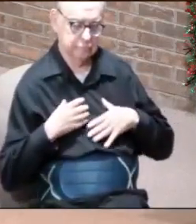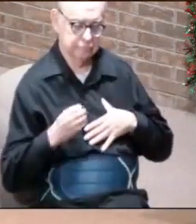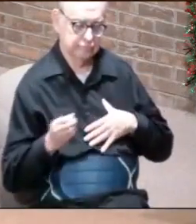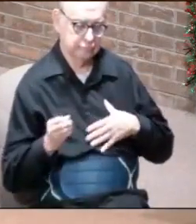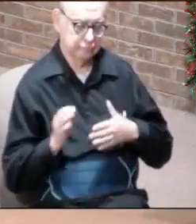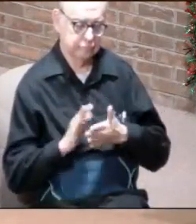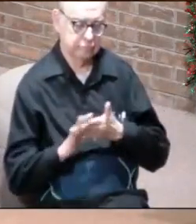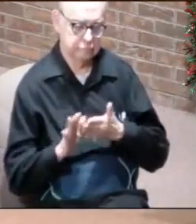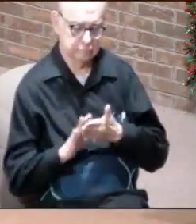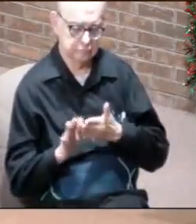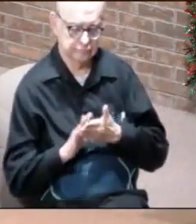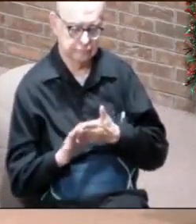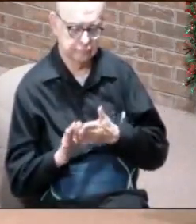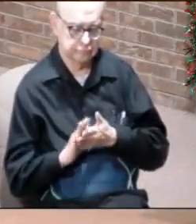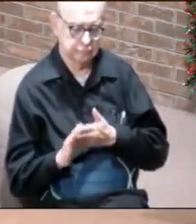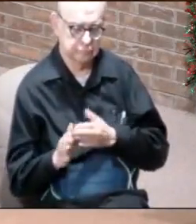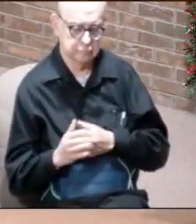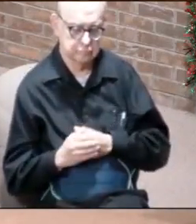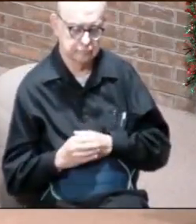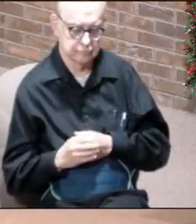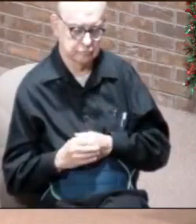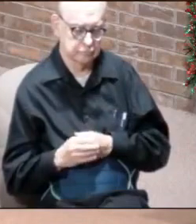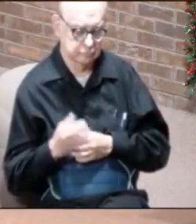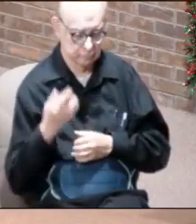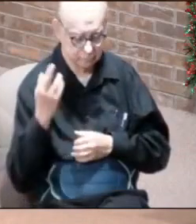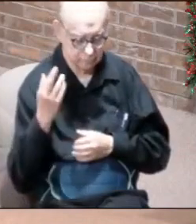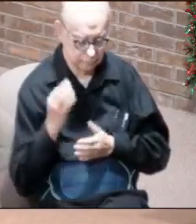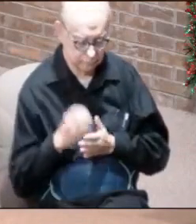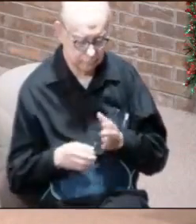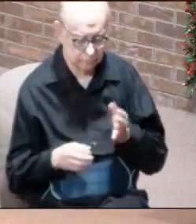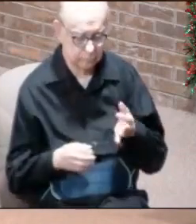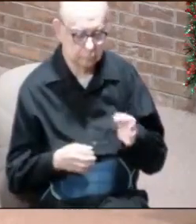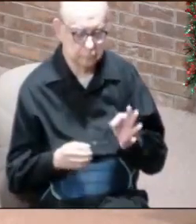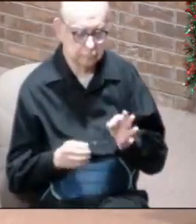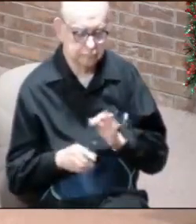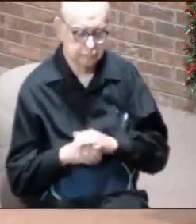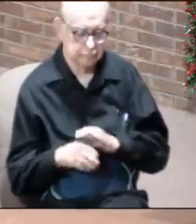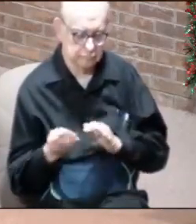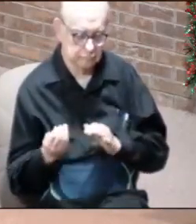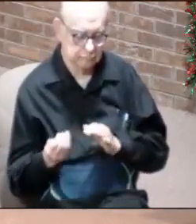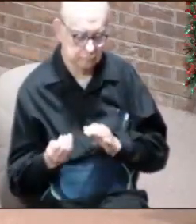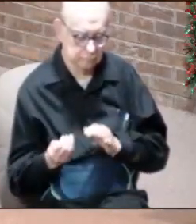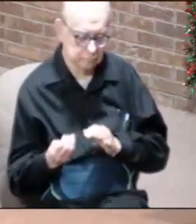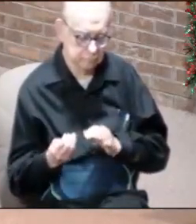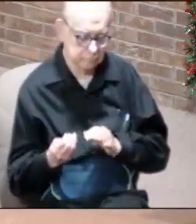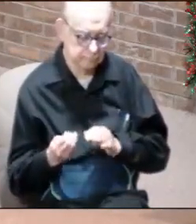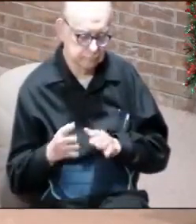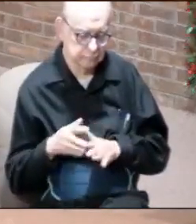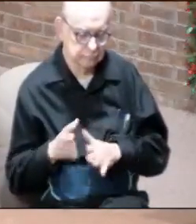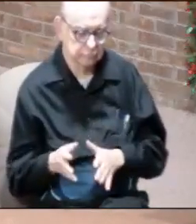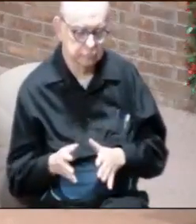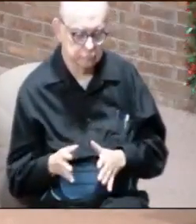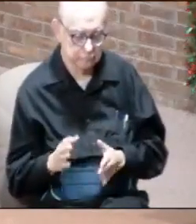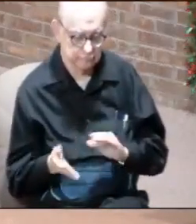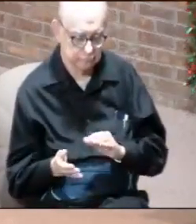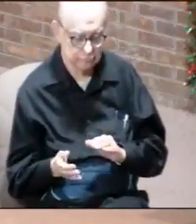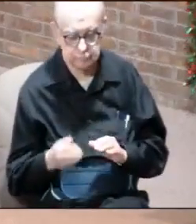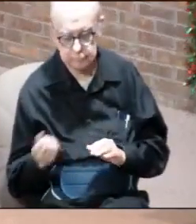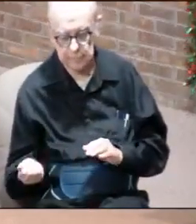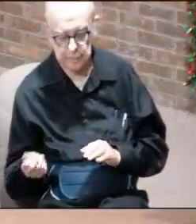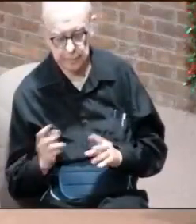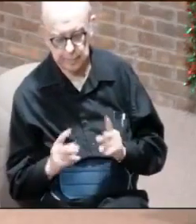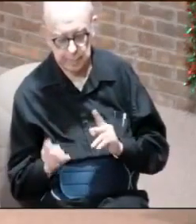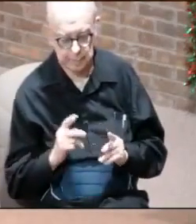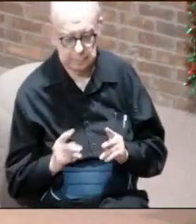clean. you go later on in Revelation chapter 19 and verse 14. The rider's head is contrasted with the three other